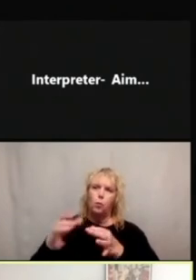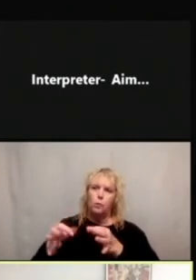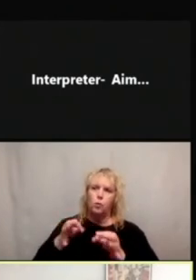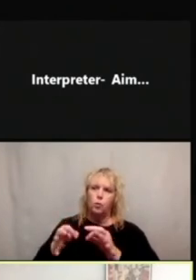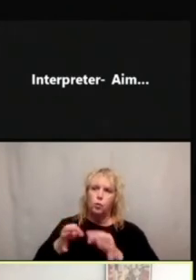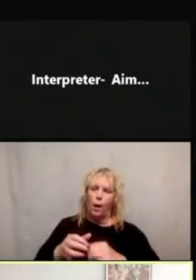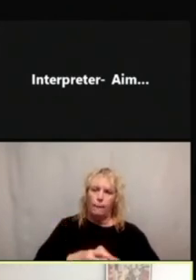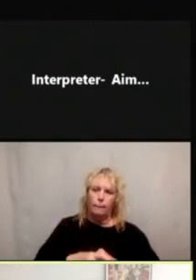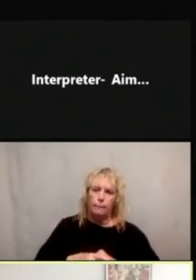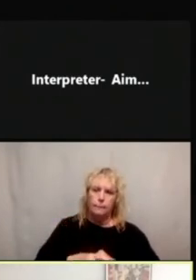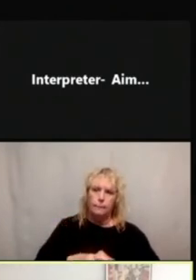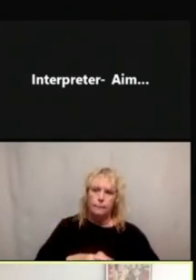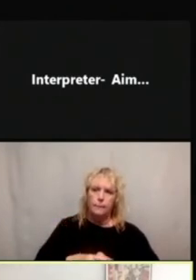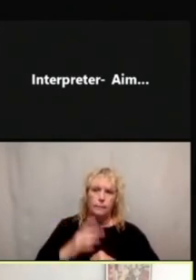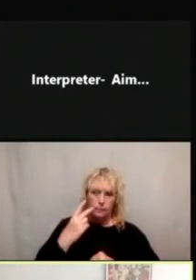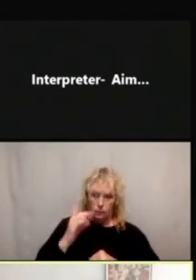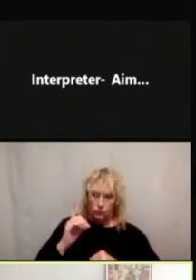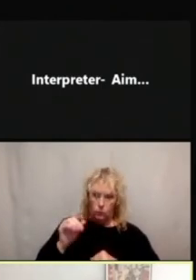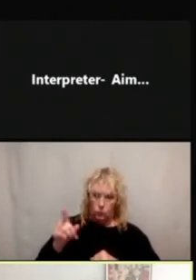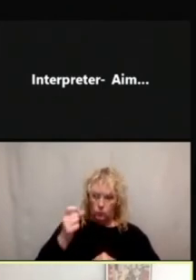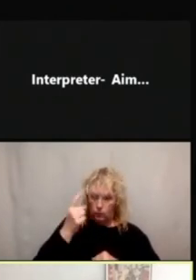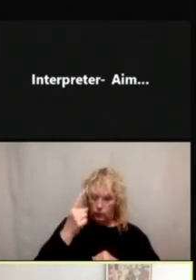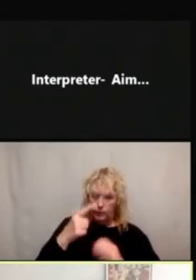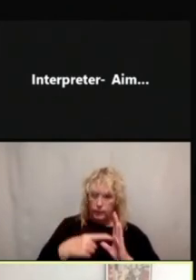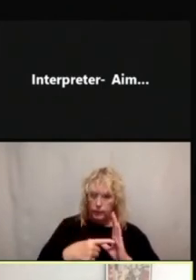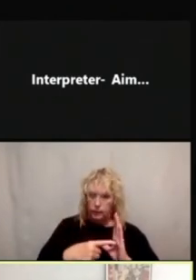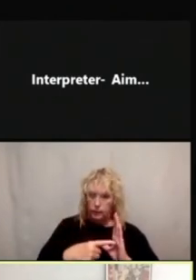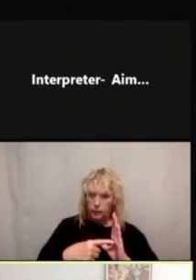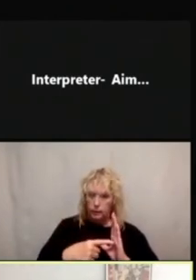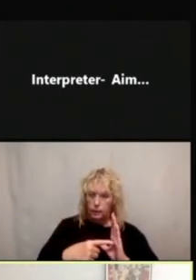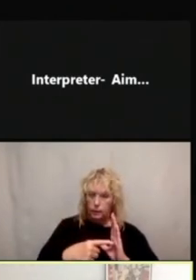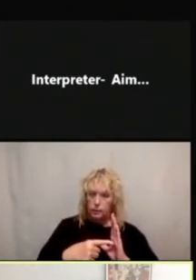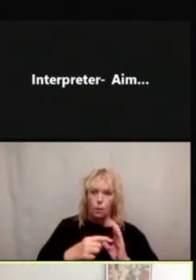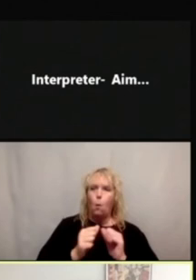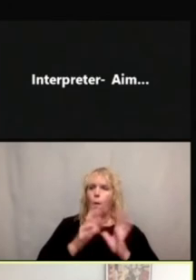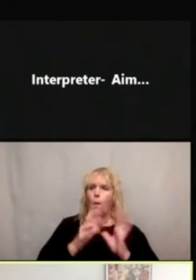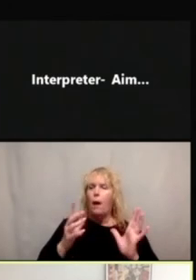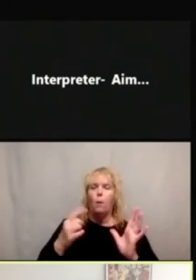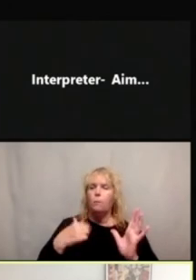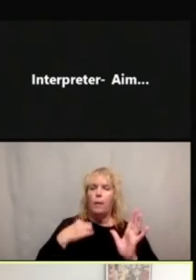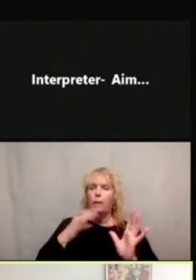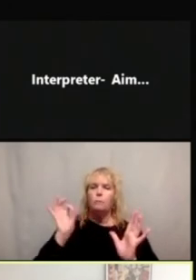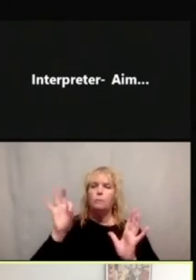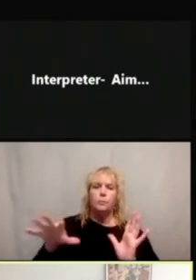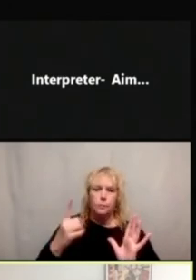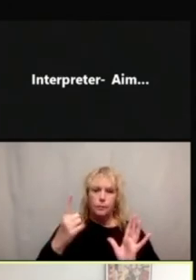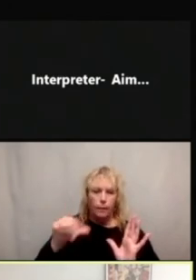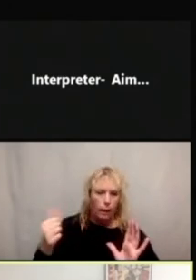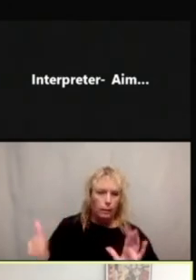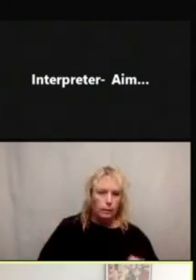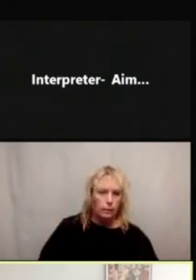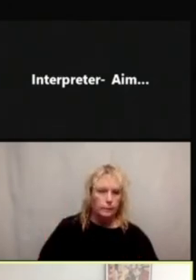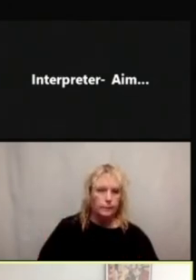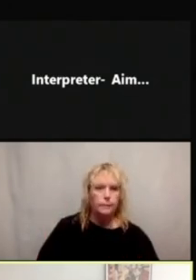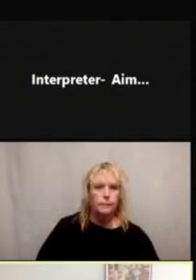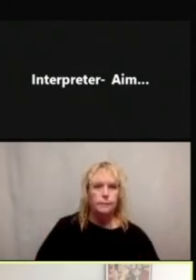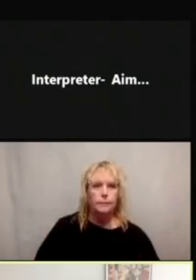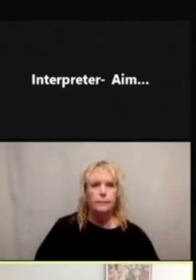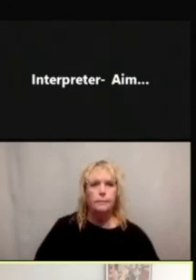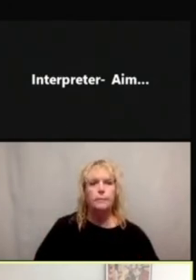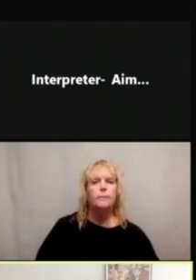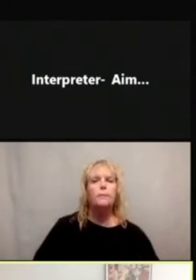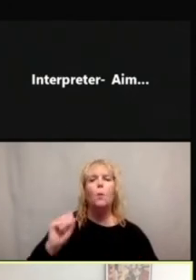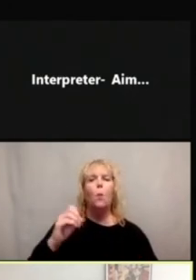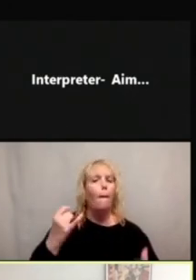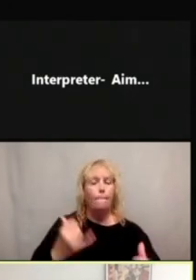that way we were able to see if people were able to pick up on the meaning without any other context. So what we found